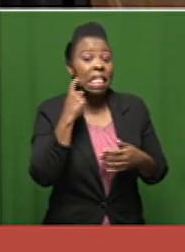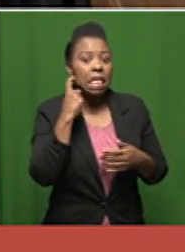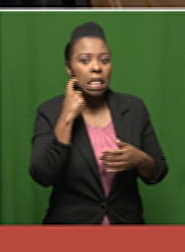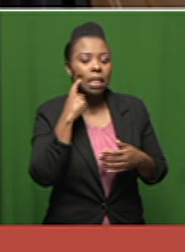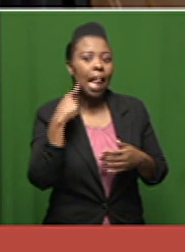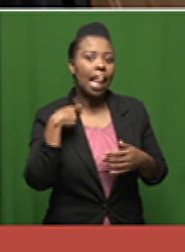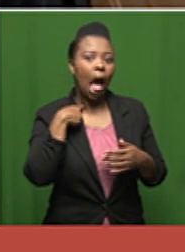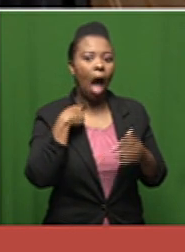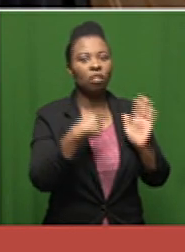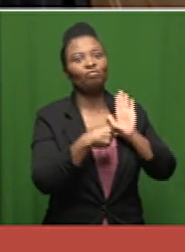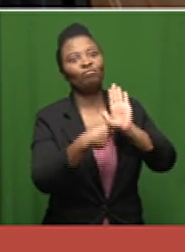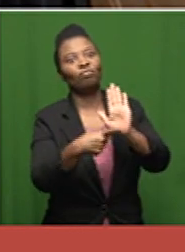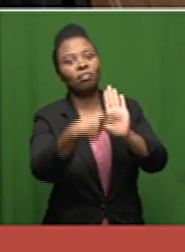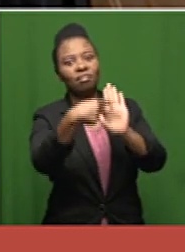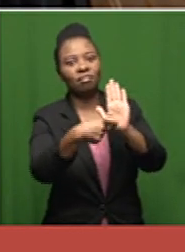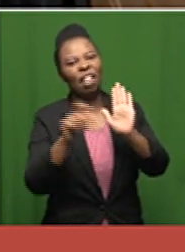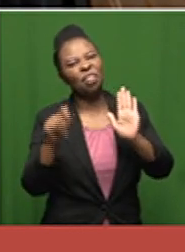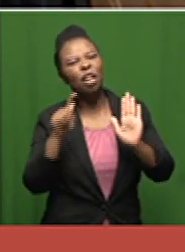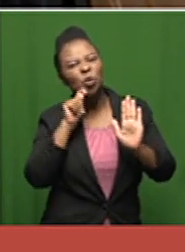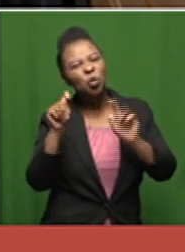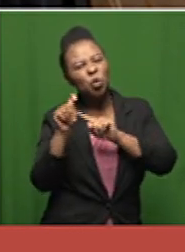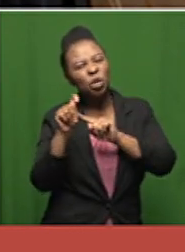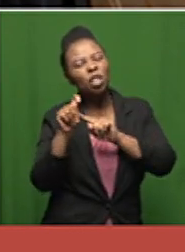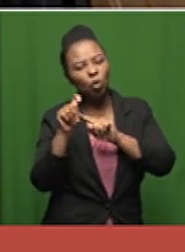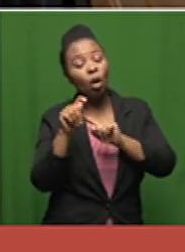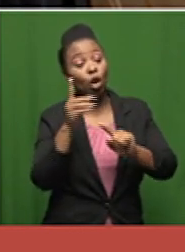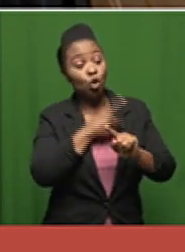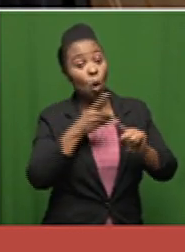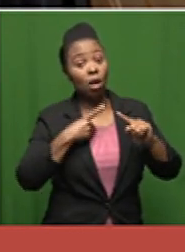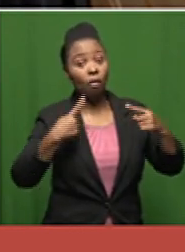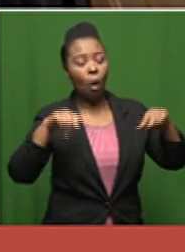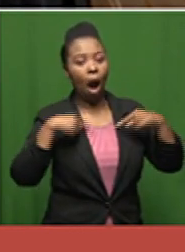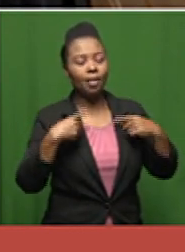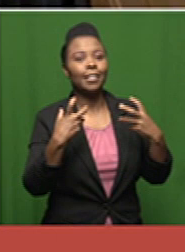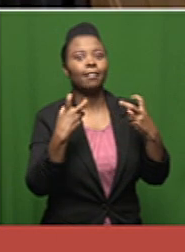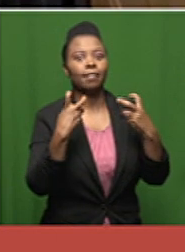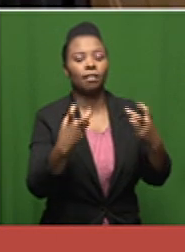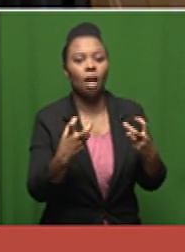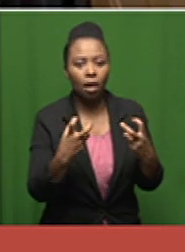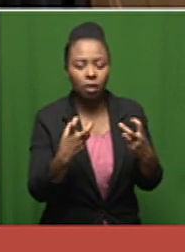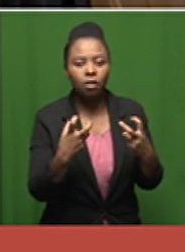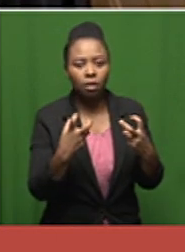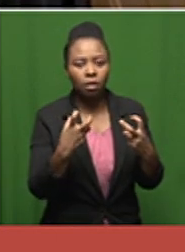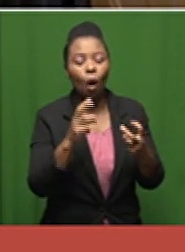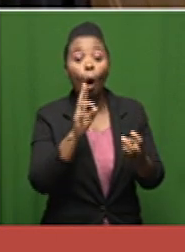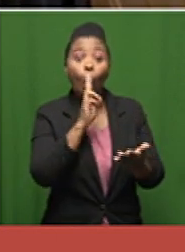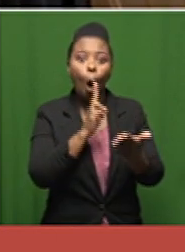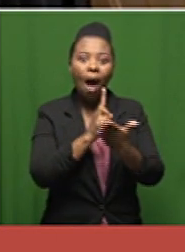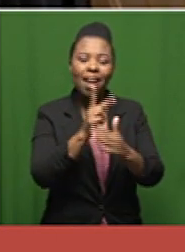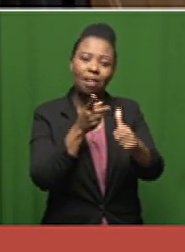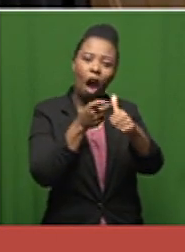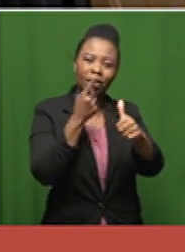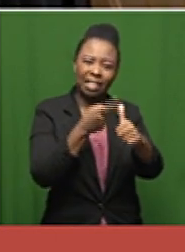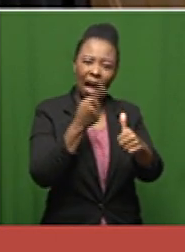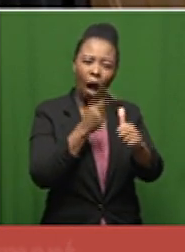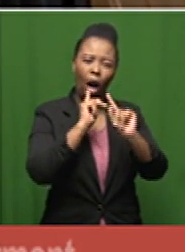lie than the truth it's easy it's it's very very difficult for us as doctors to to give honest well we're giving the honest answers but we find it very